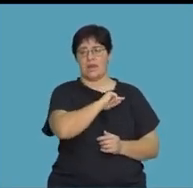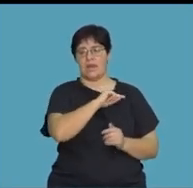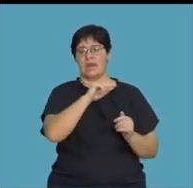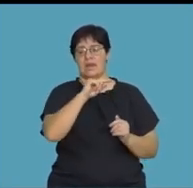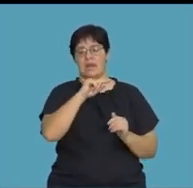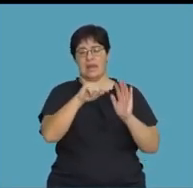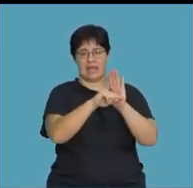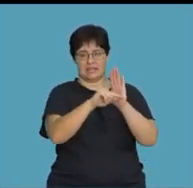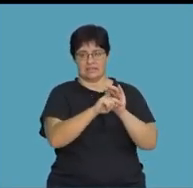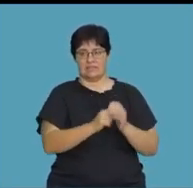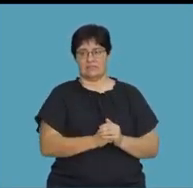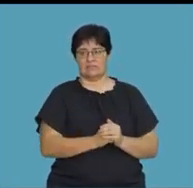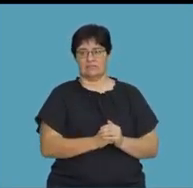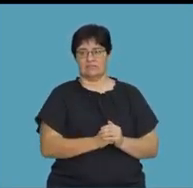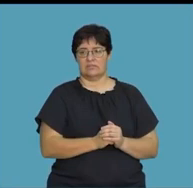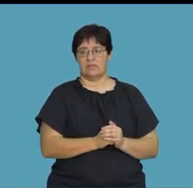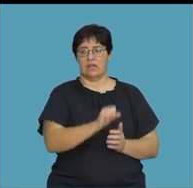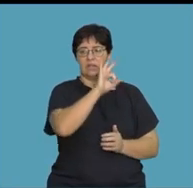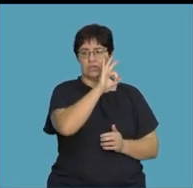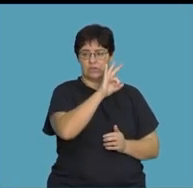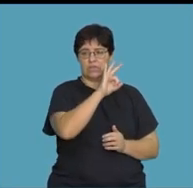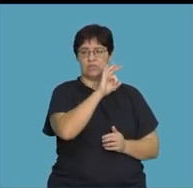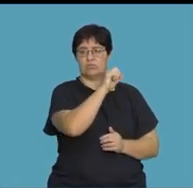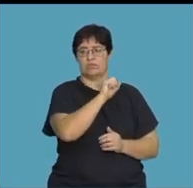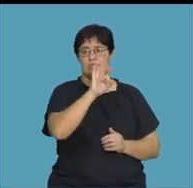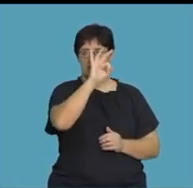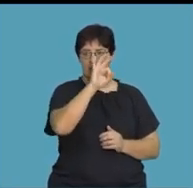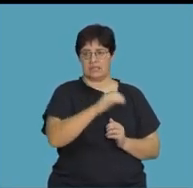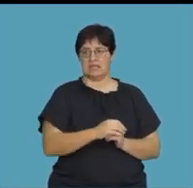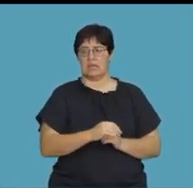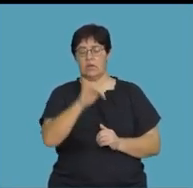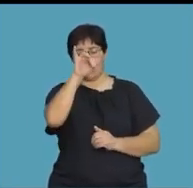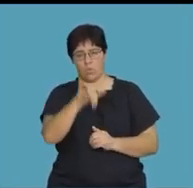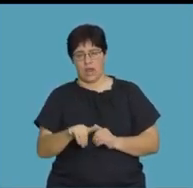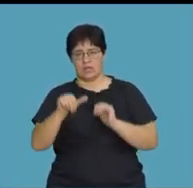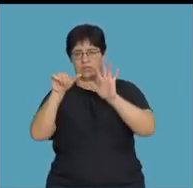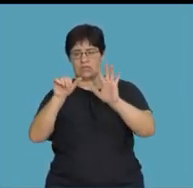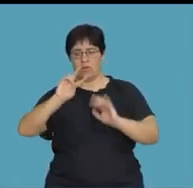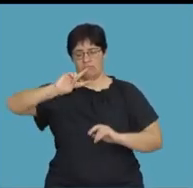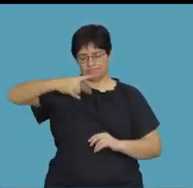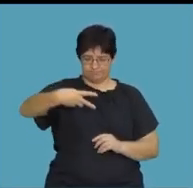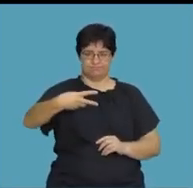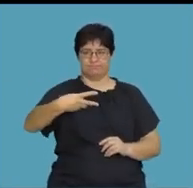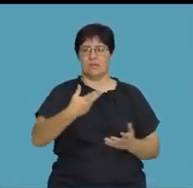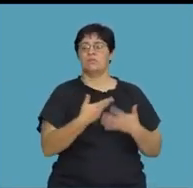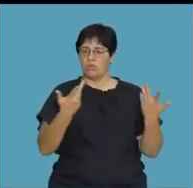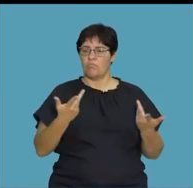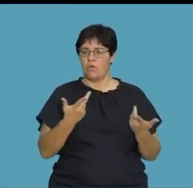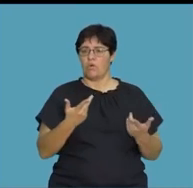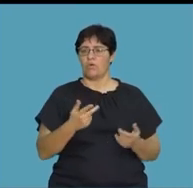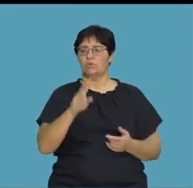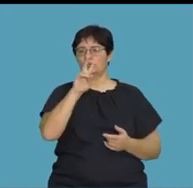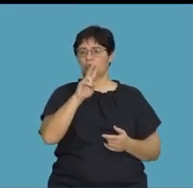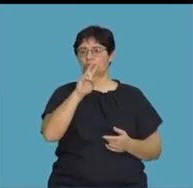denominator because it has a negative exponent. 3 to the 3 and then y to the 6. And then you can